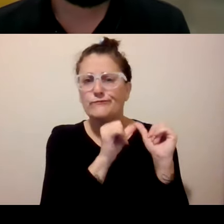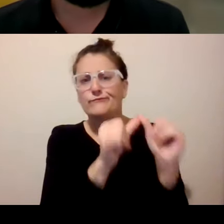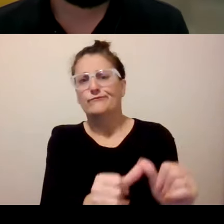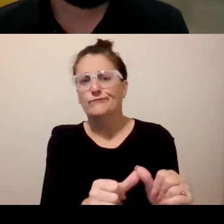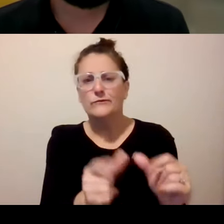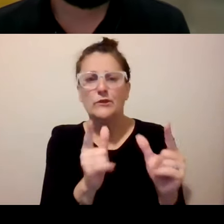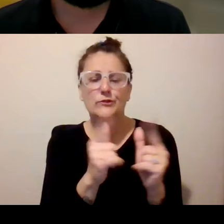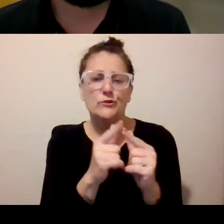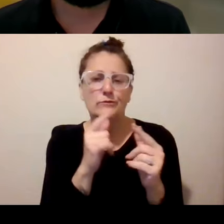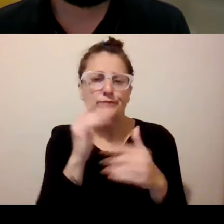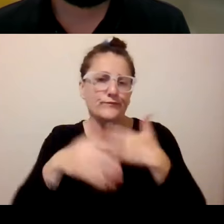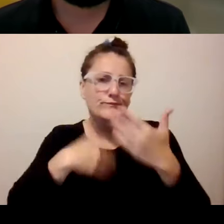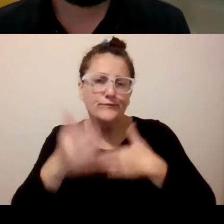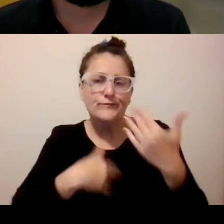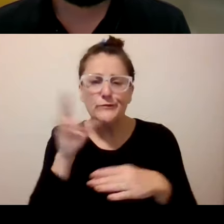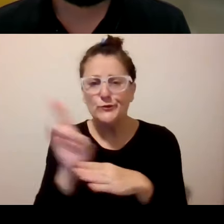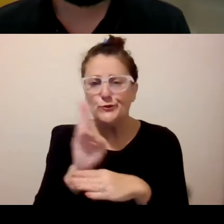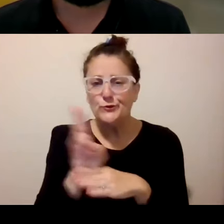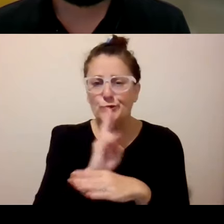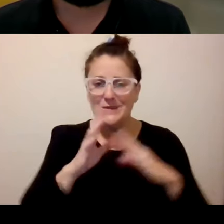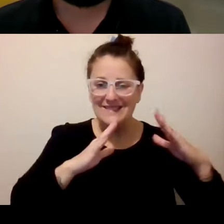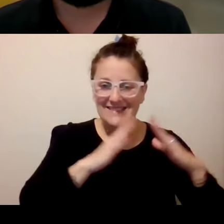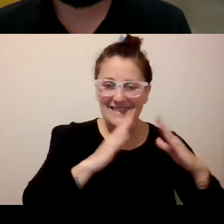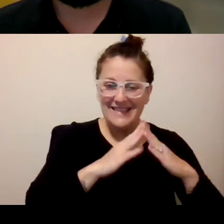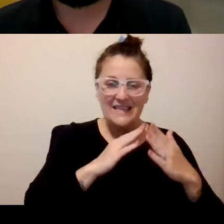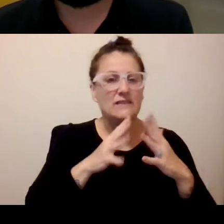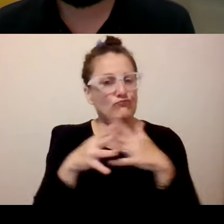to be implemented and rolled out you know throughout the city and the country